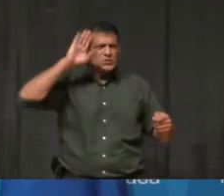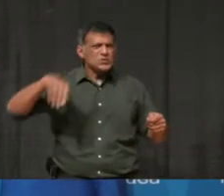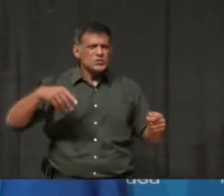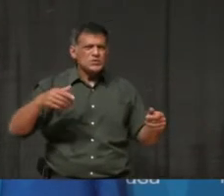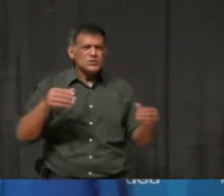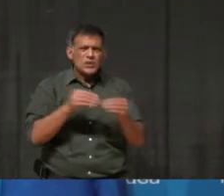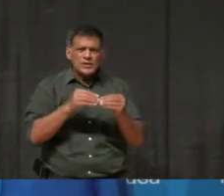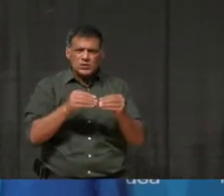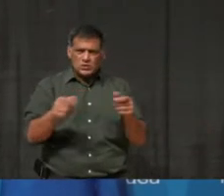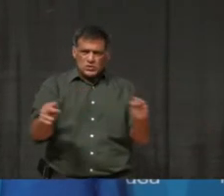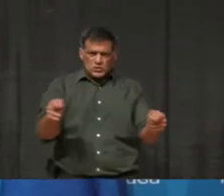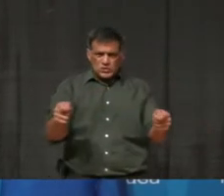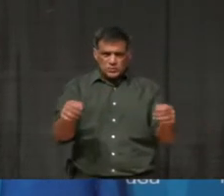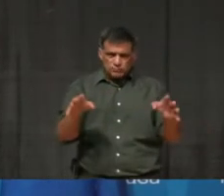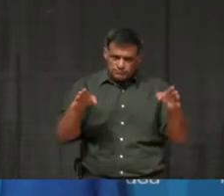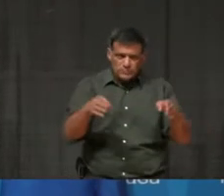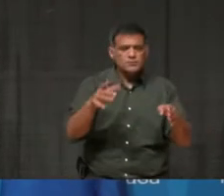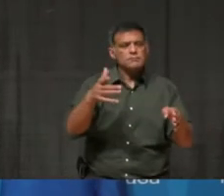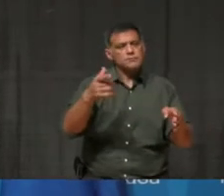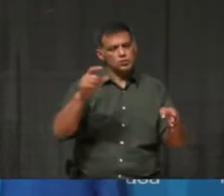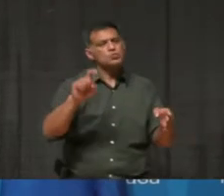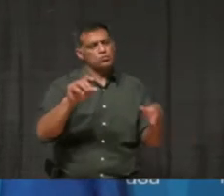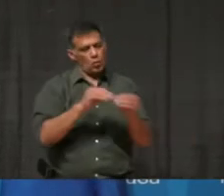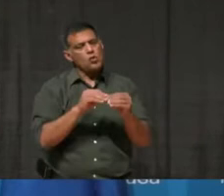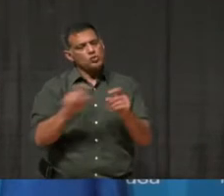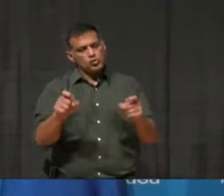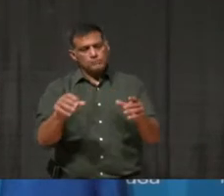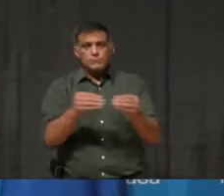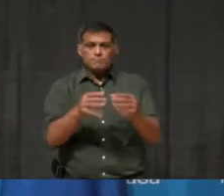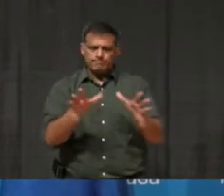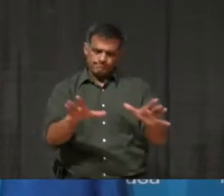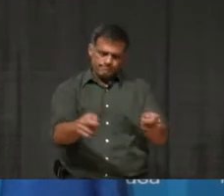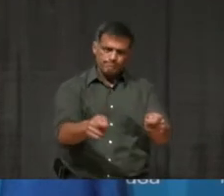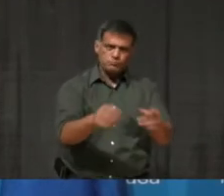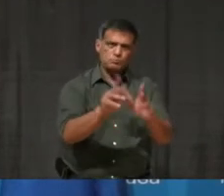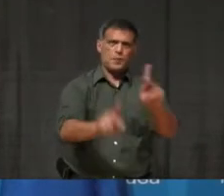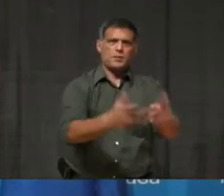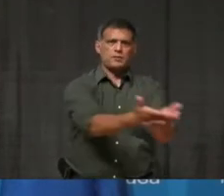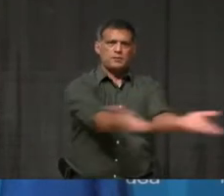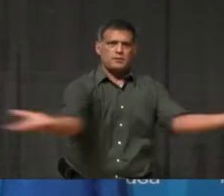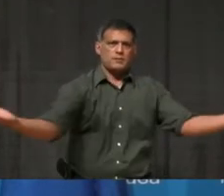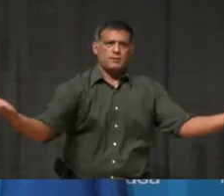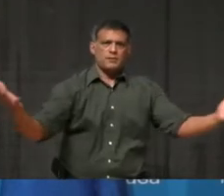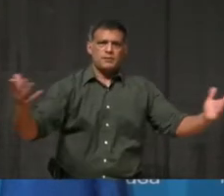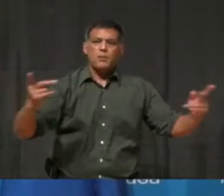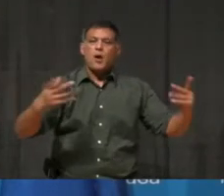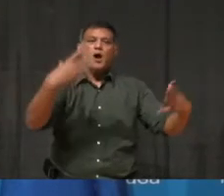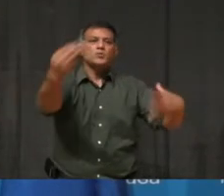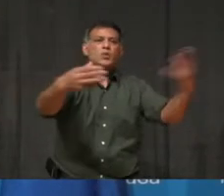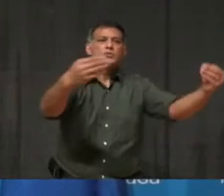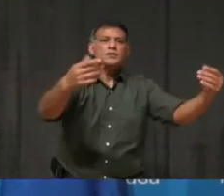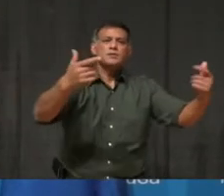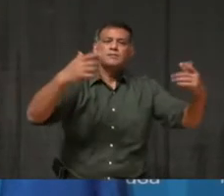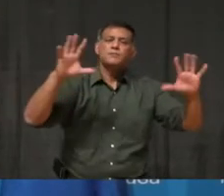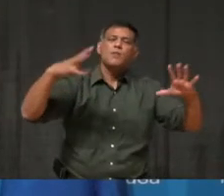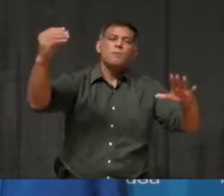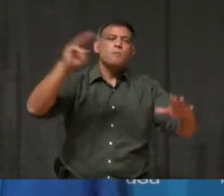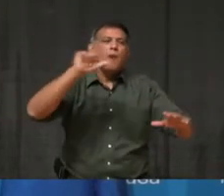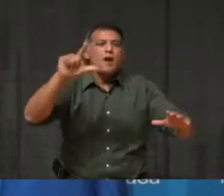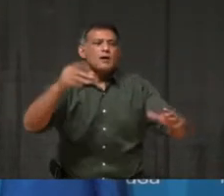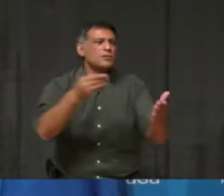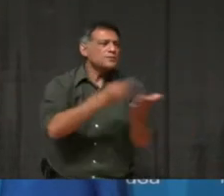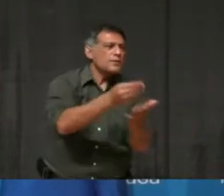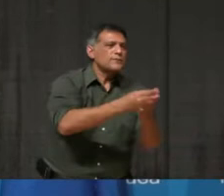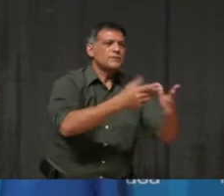It also truly concerns me that people are going out to these big box outlets and buying more than just the essentials.